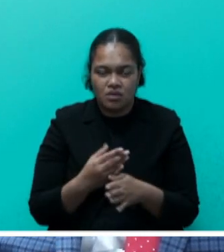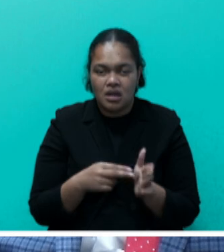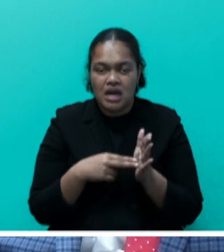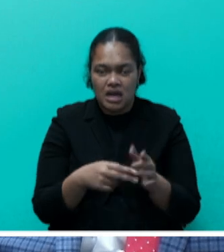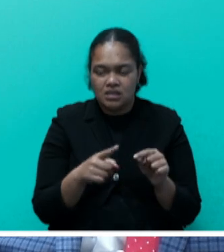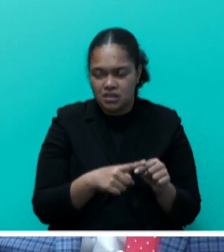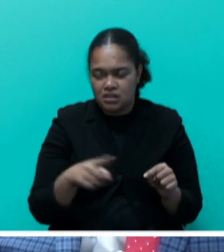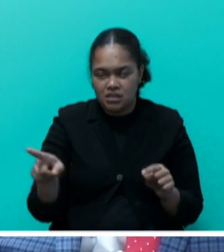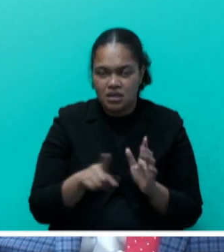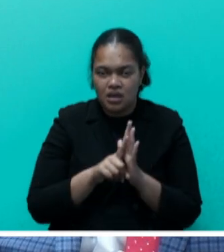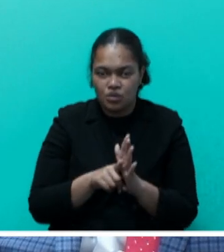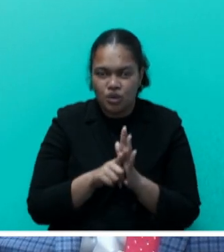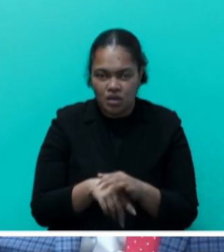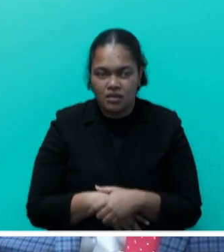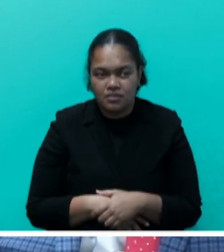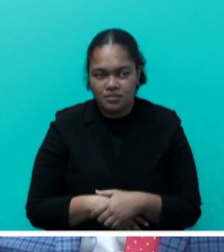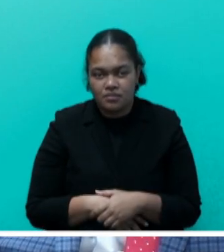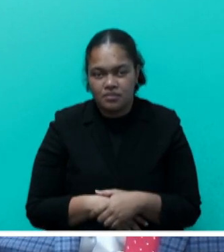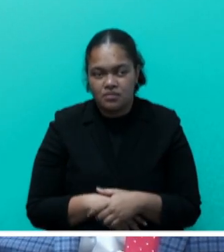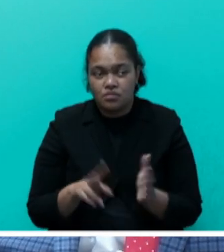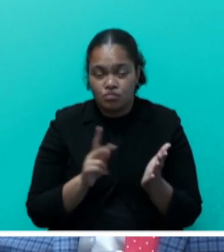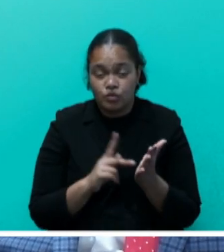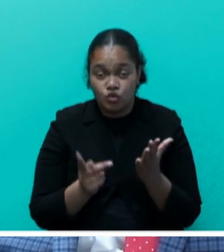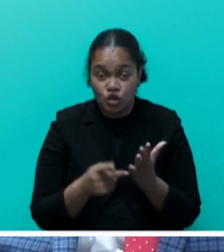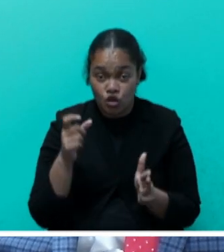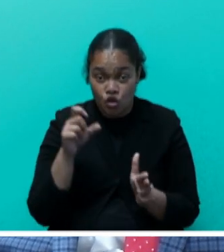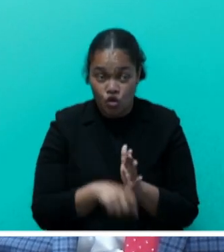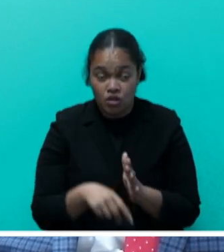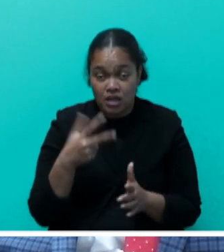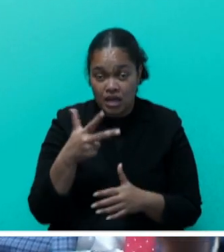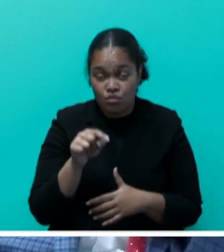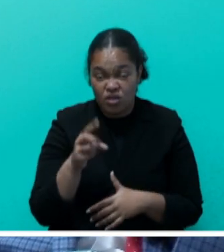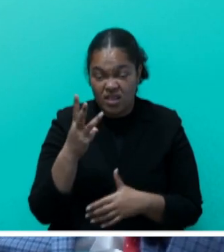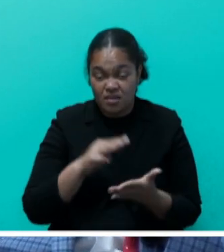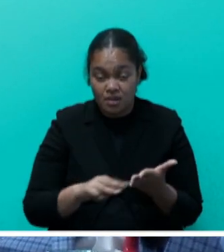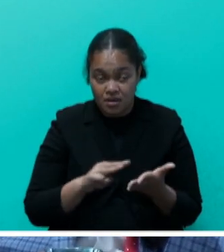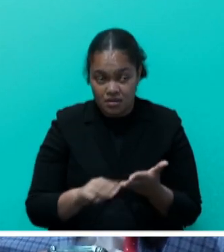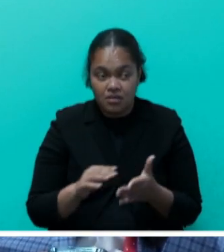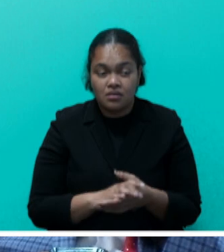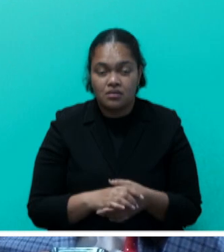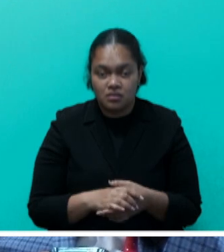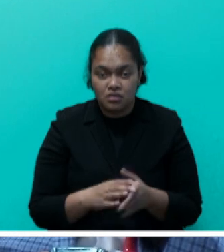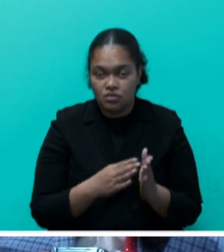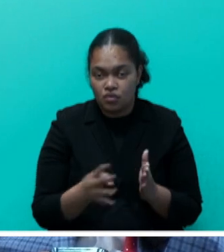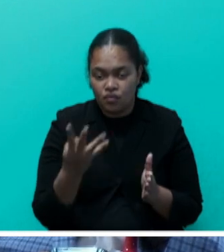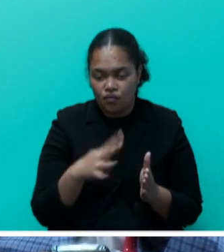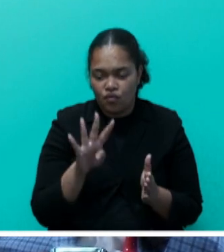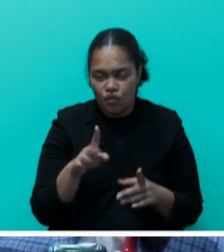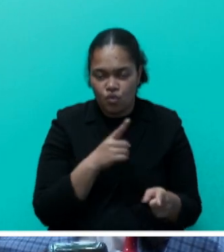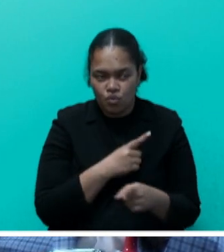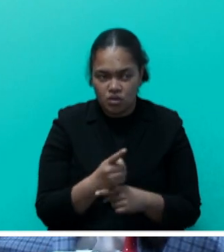and low talker. Project costs $8.3 million, duration 44 weeks, completion